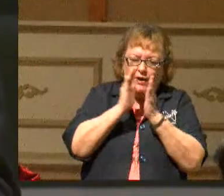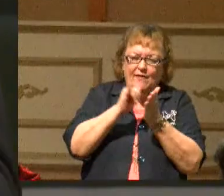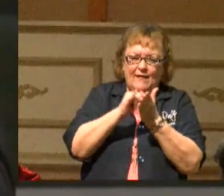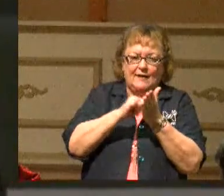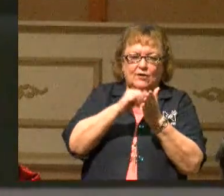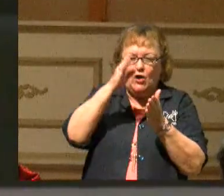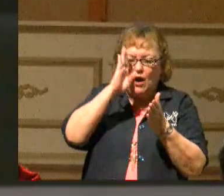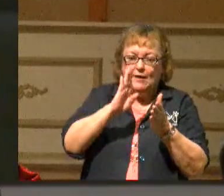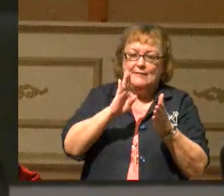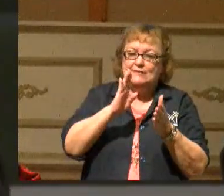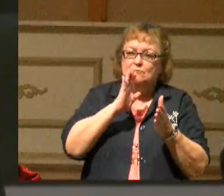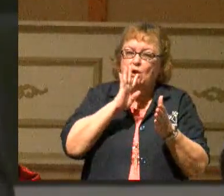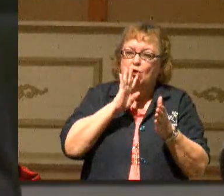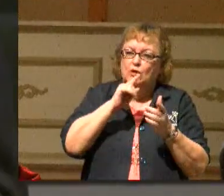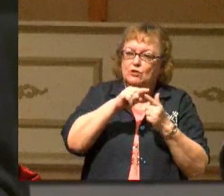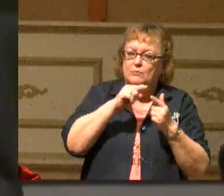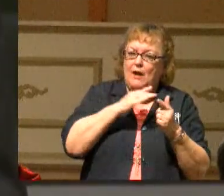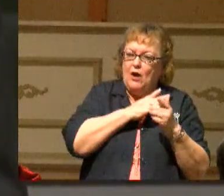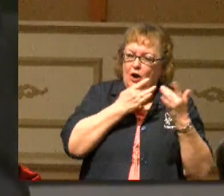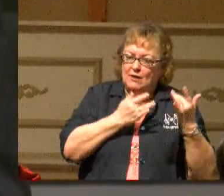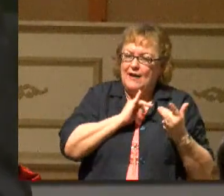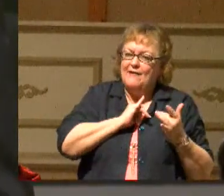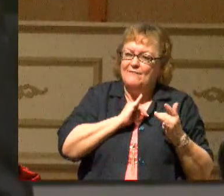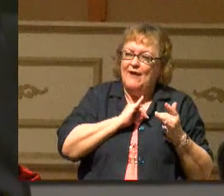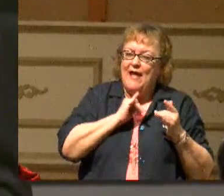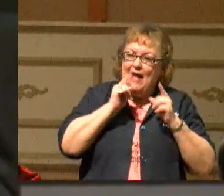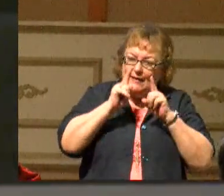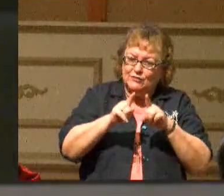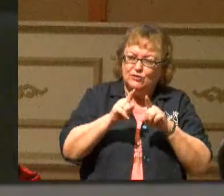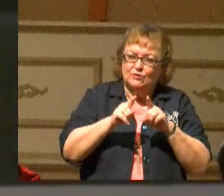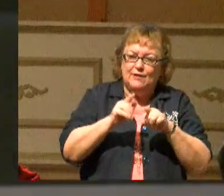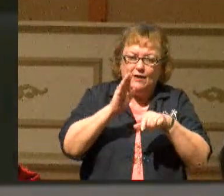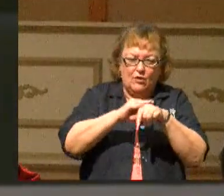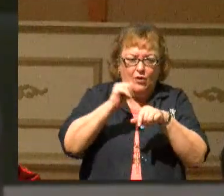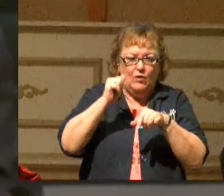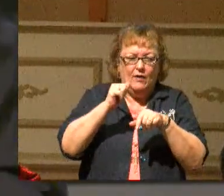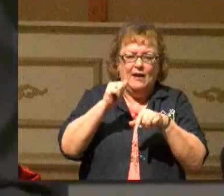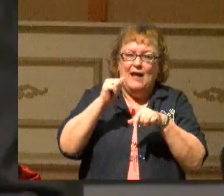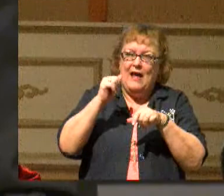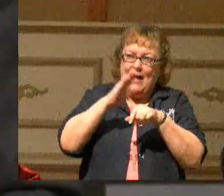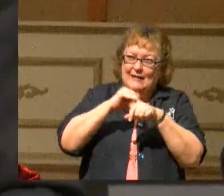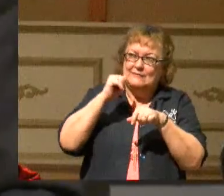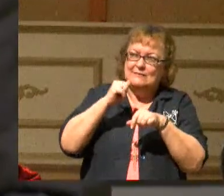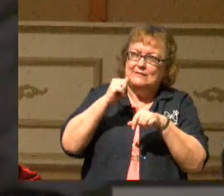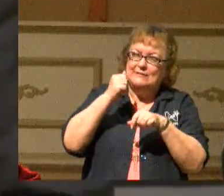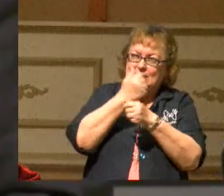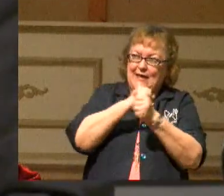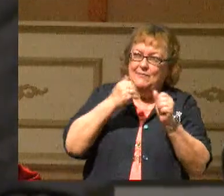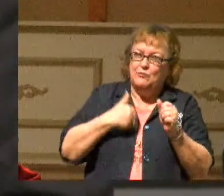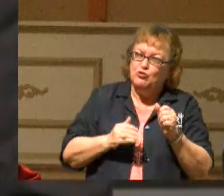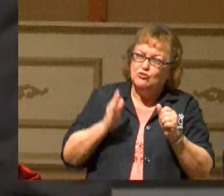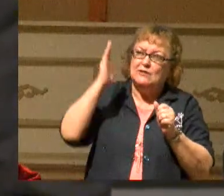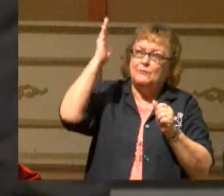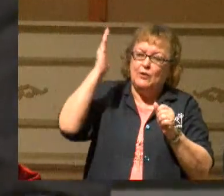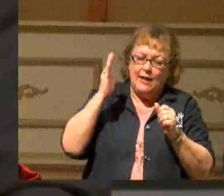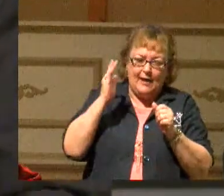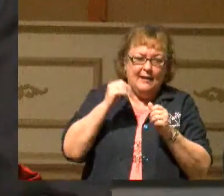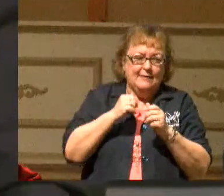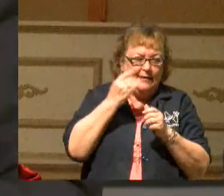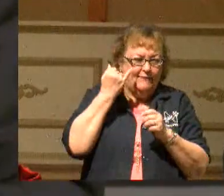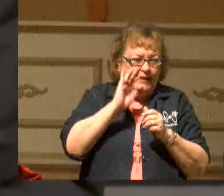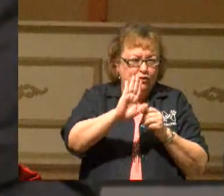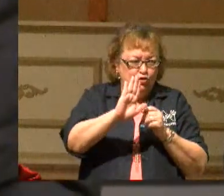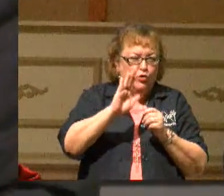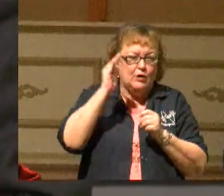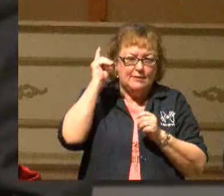I answered his call today, and I asked him to save me. Would you slip your hand up and take it right back down? If that's your